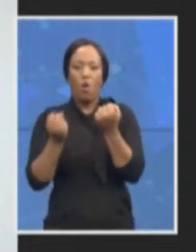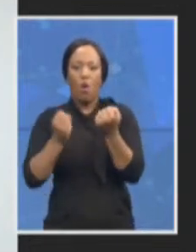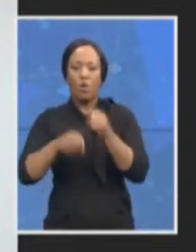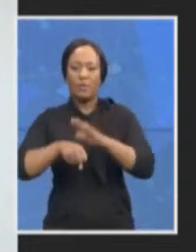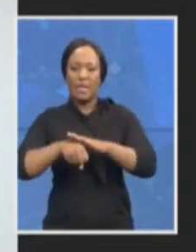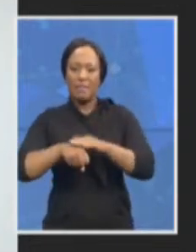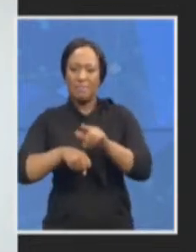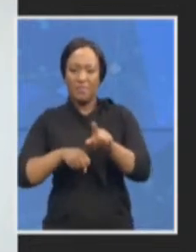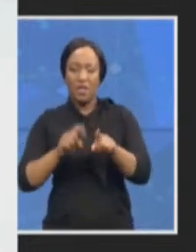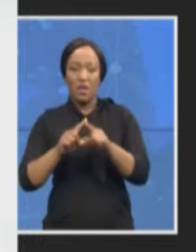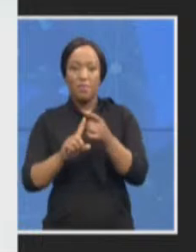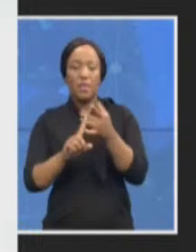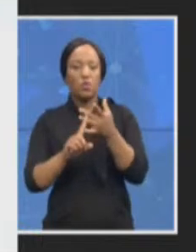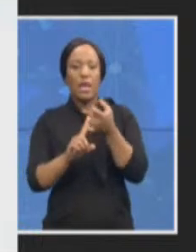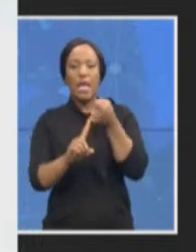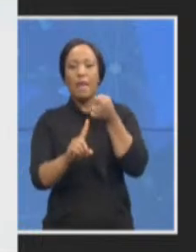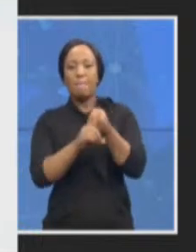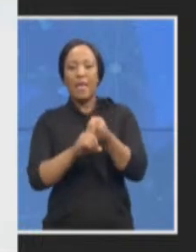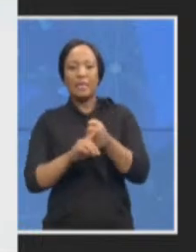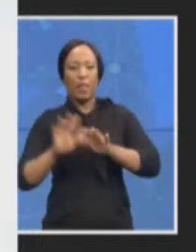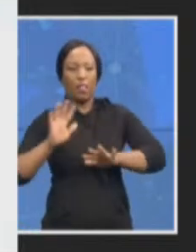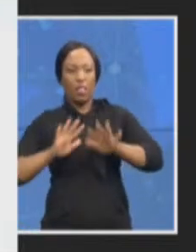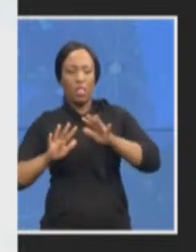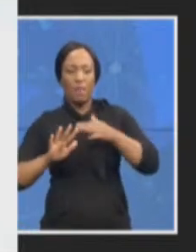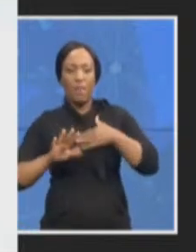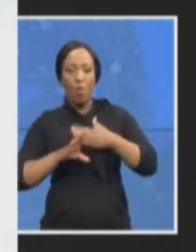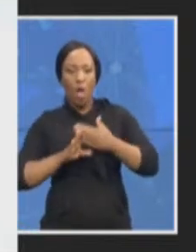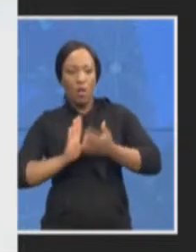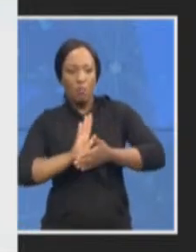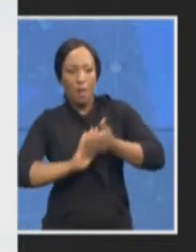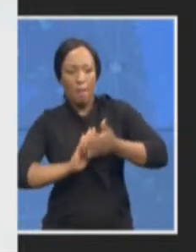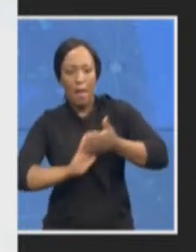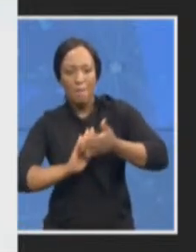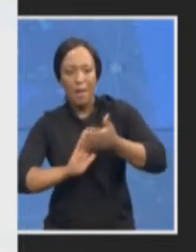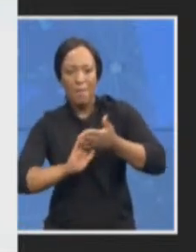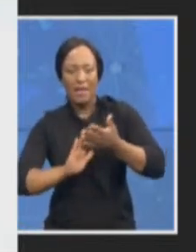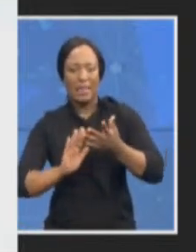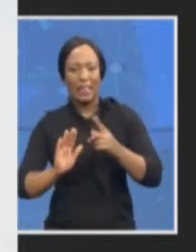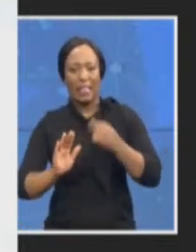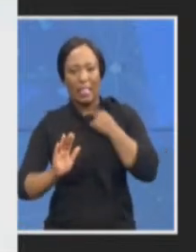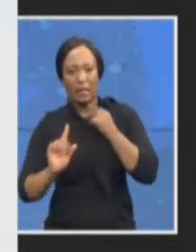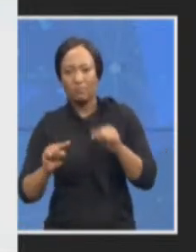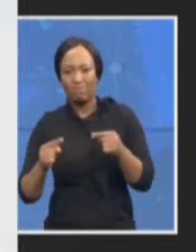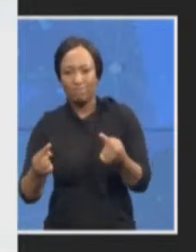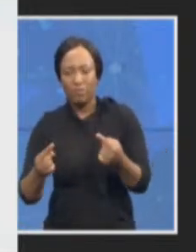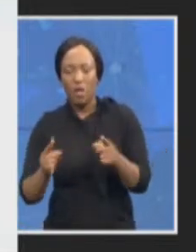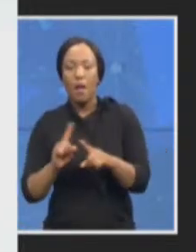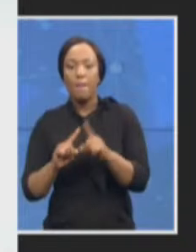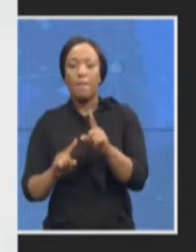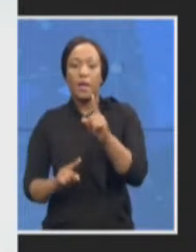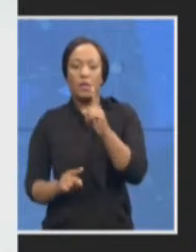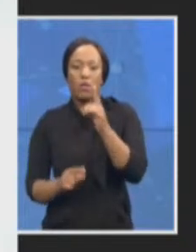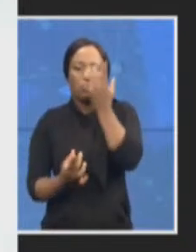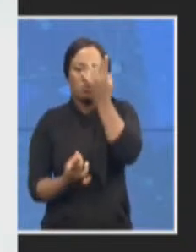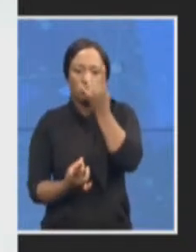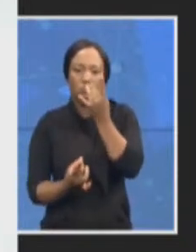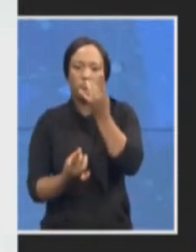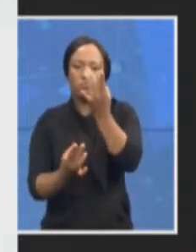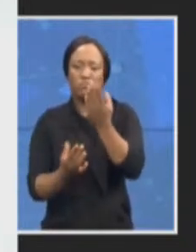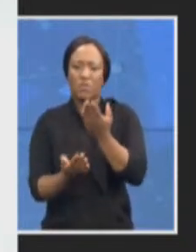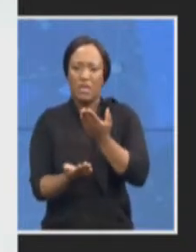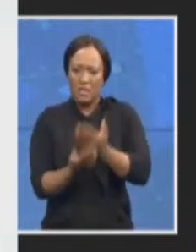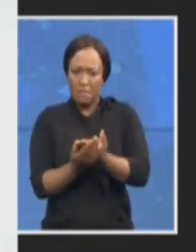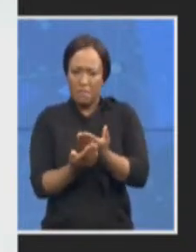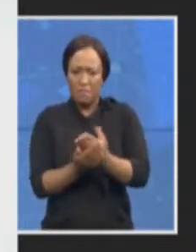the work but I would like to reassure everyone that we do have the capability and the capacity to do the work so what the